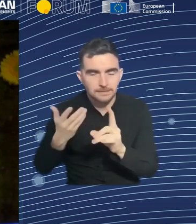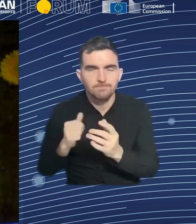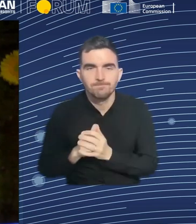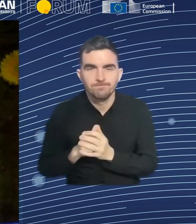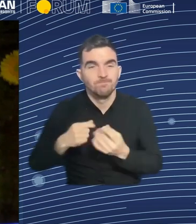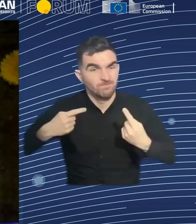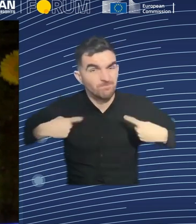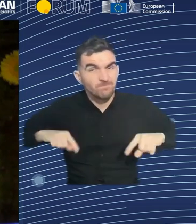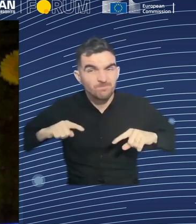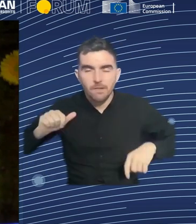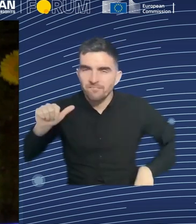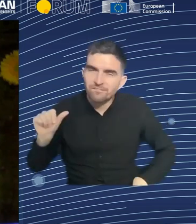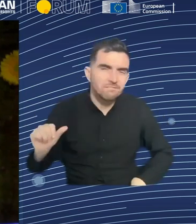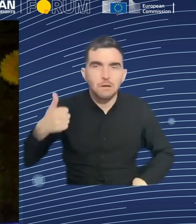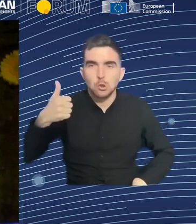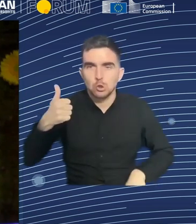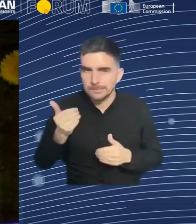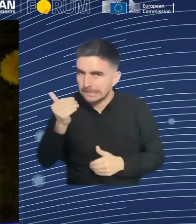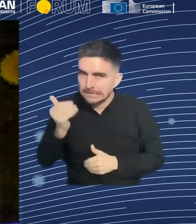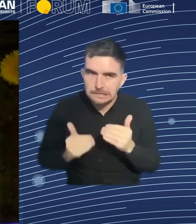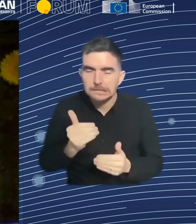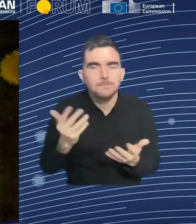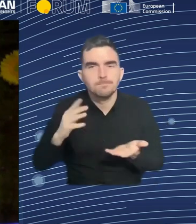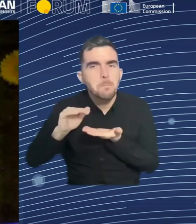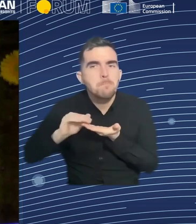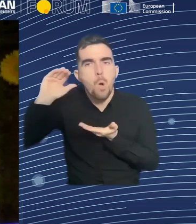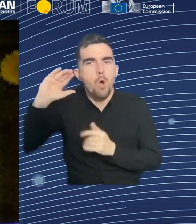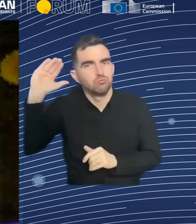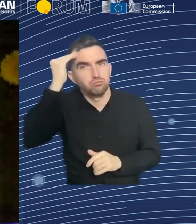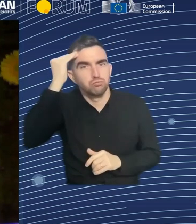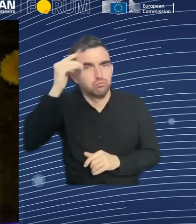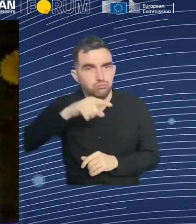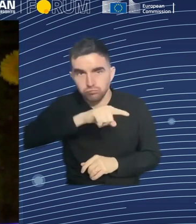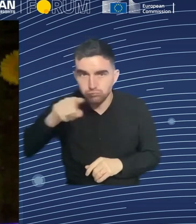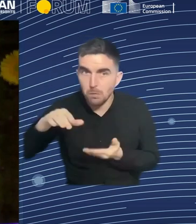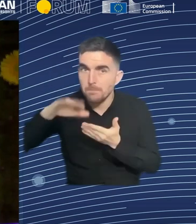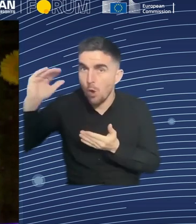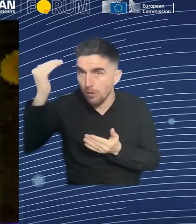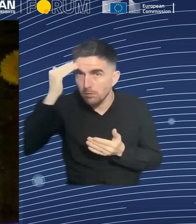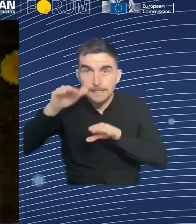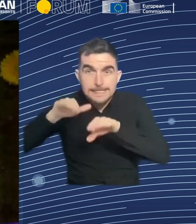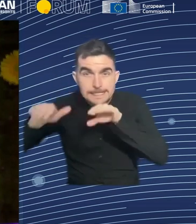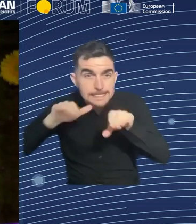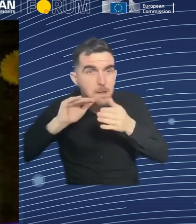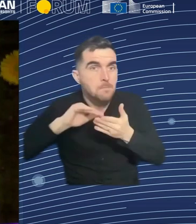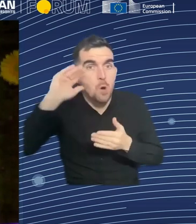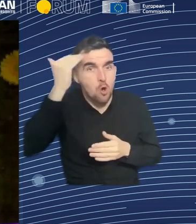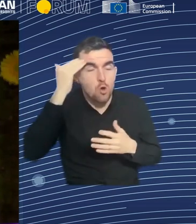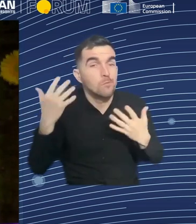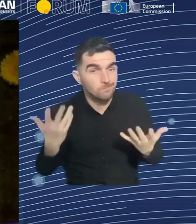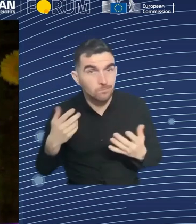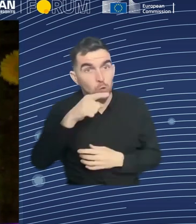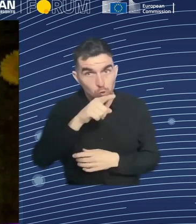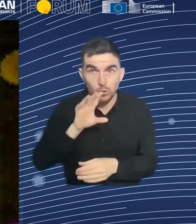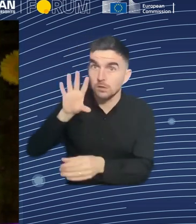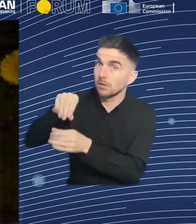Because when you go in a German workforce in a company and you say, oh, we have a very good